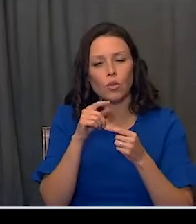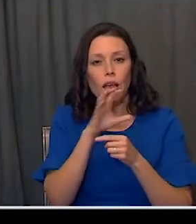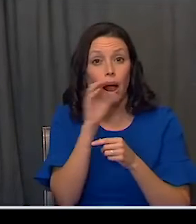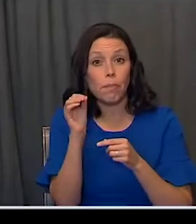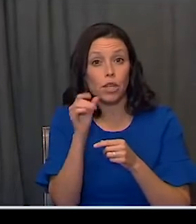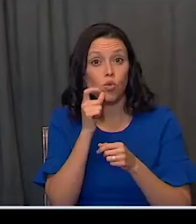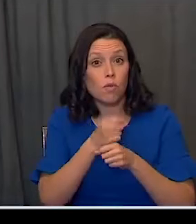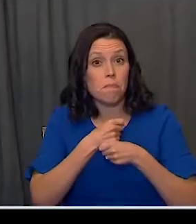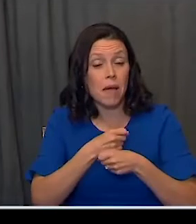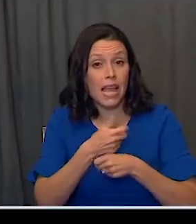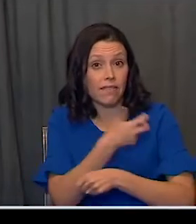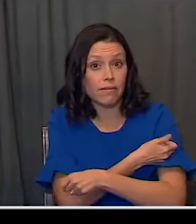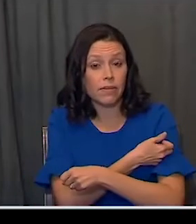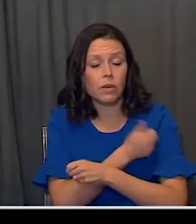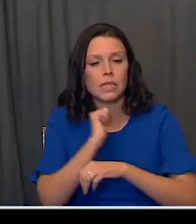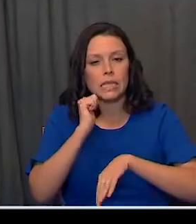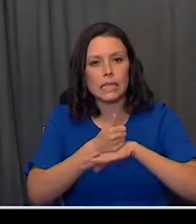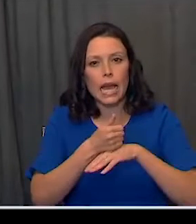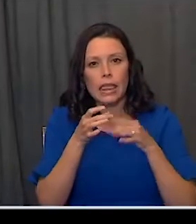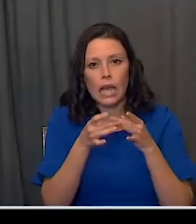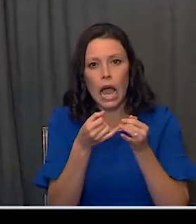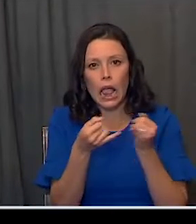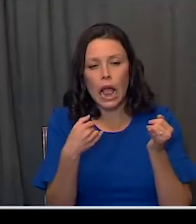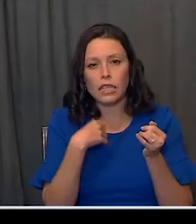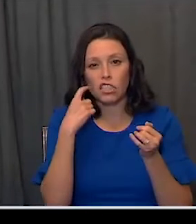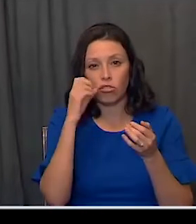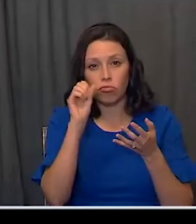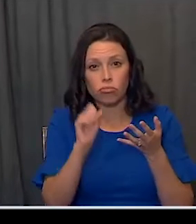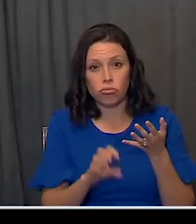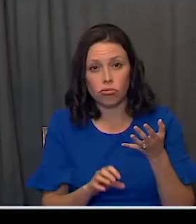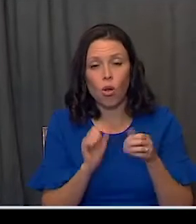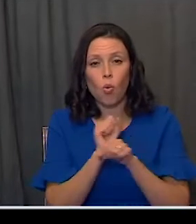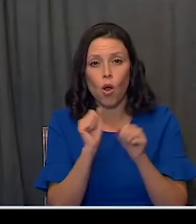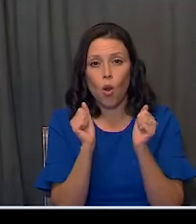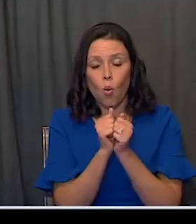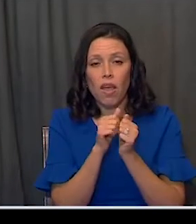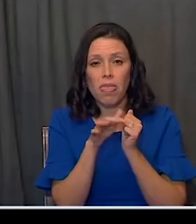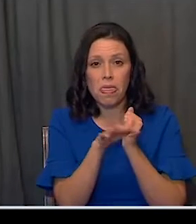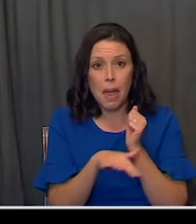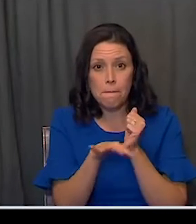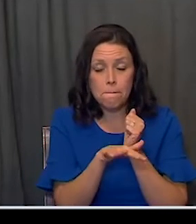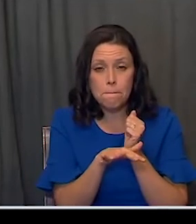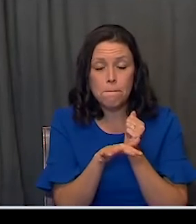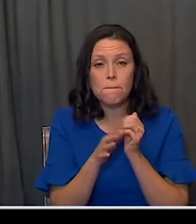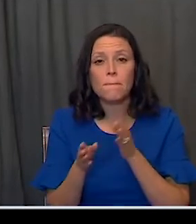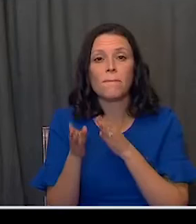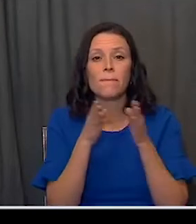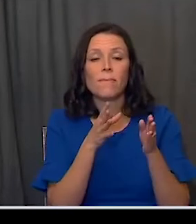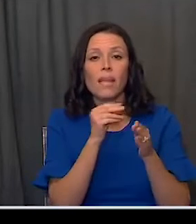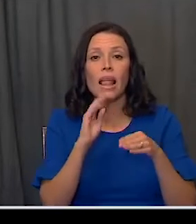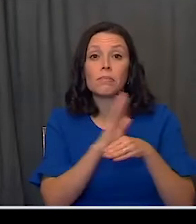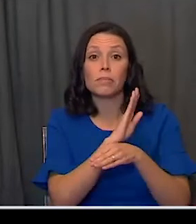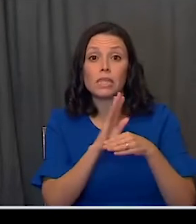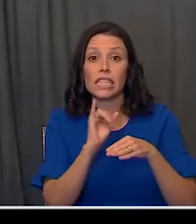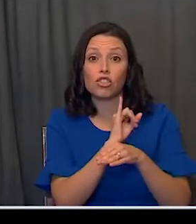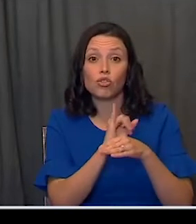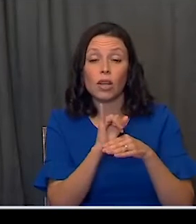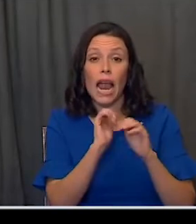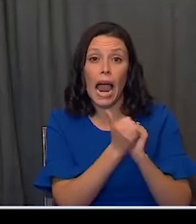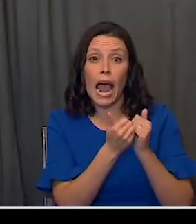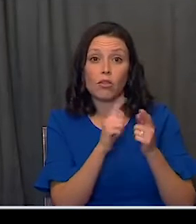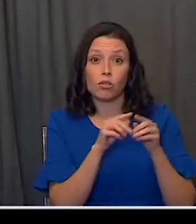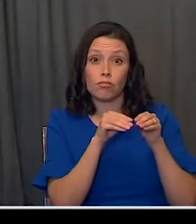Moderna. We laid out the guidelines that I gave you. And with the collaboration of them and the commercial industry for